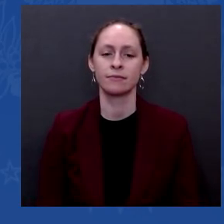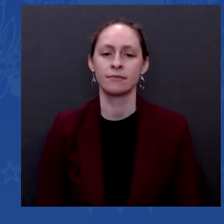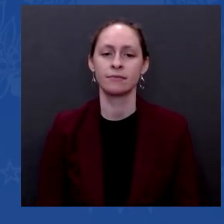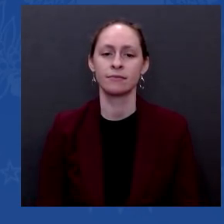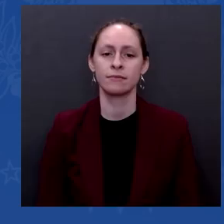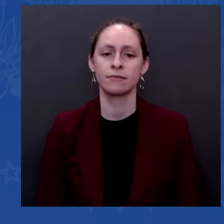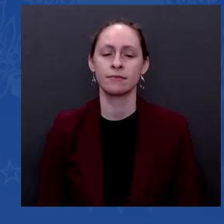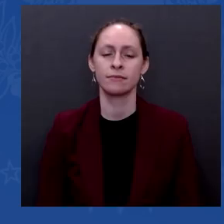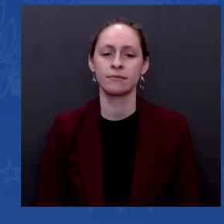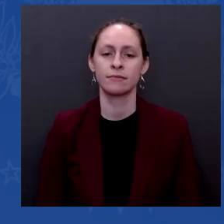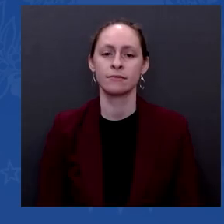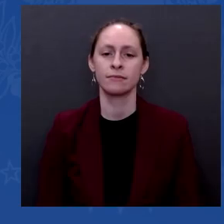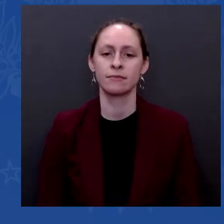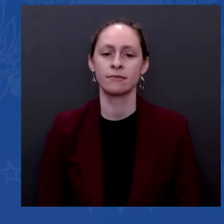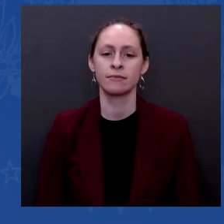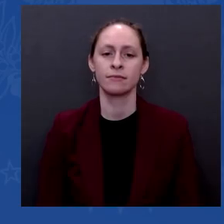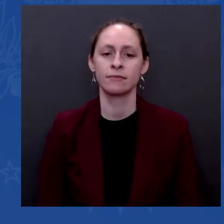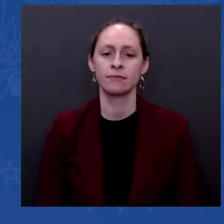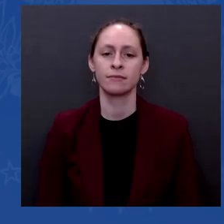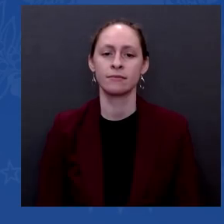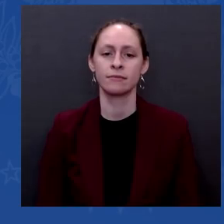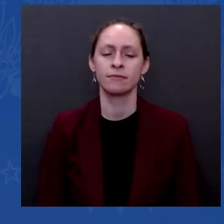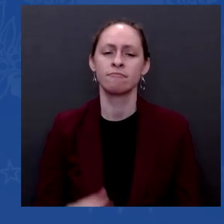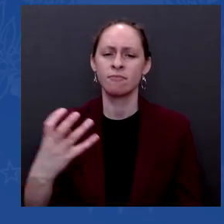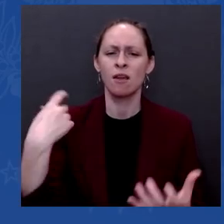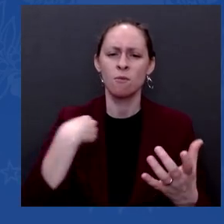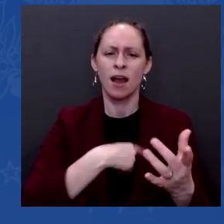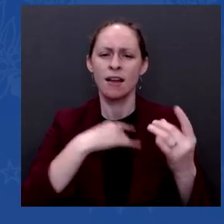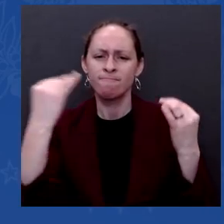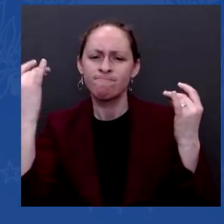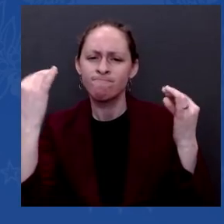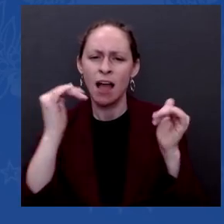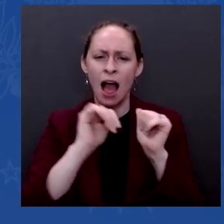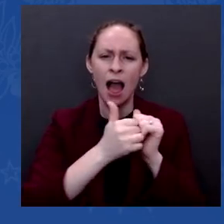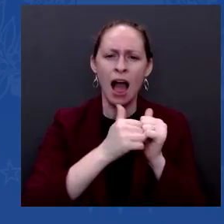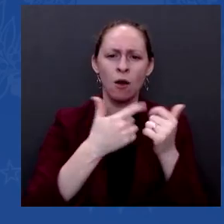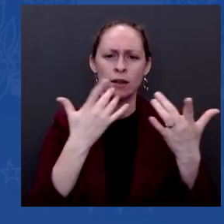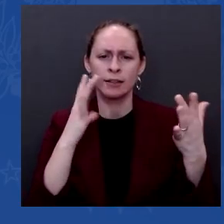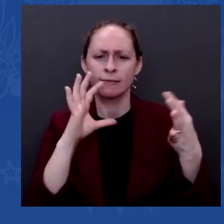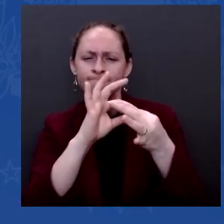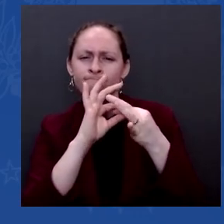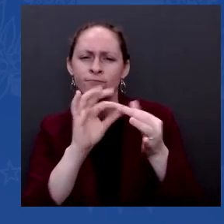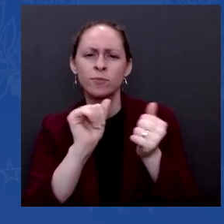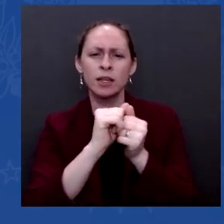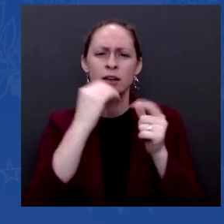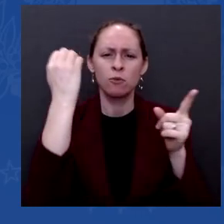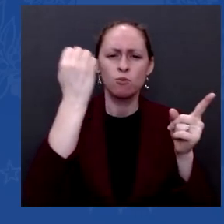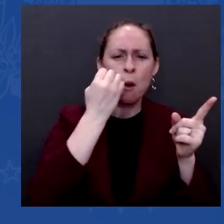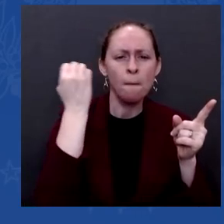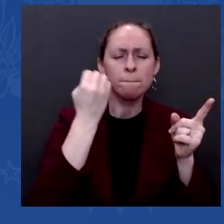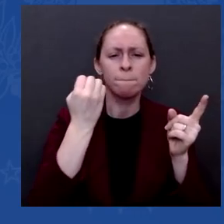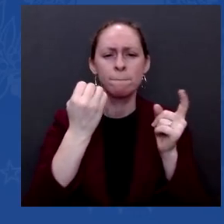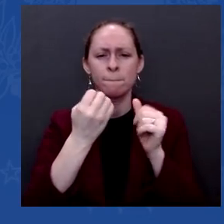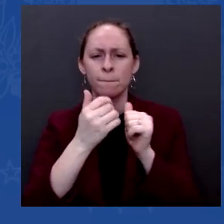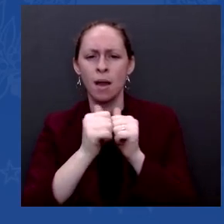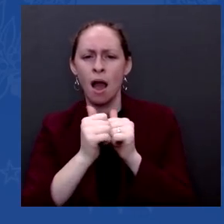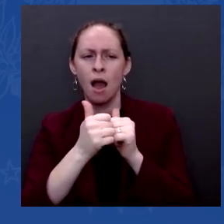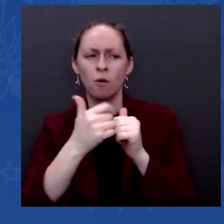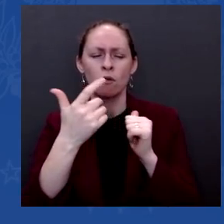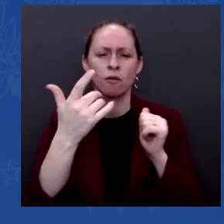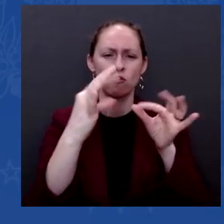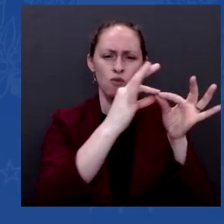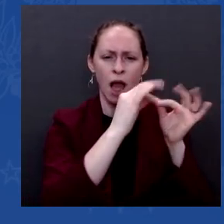the European parts of Russia. But I don't know whether he's decided he wants to do that or not.